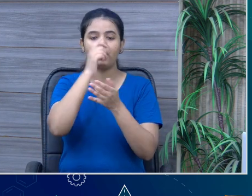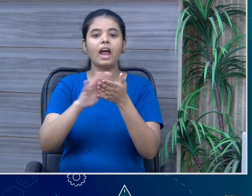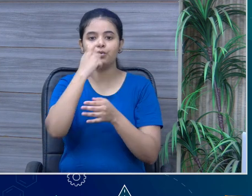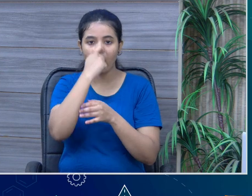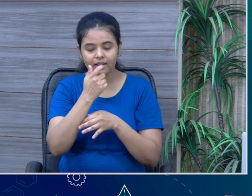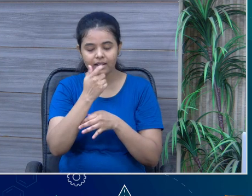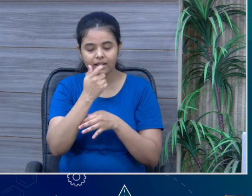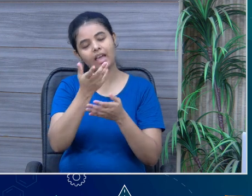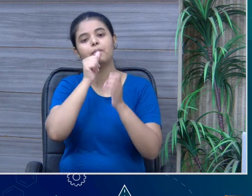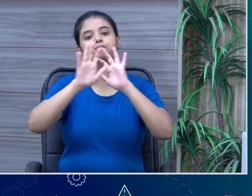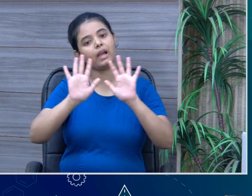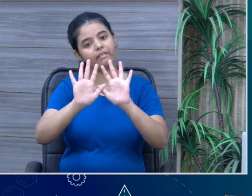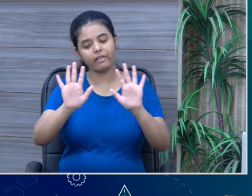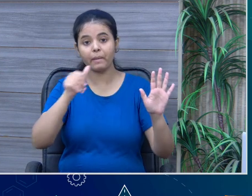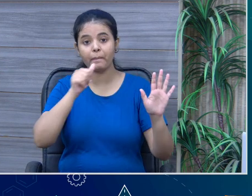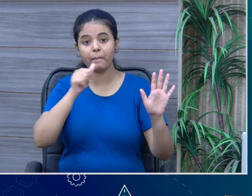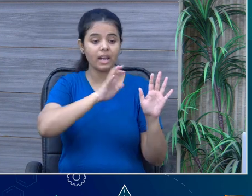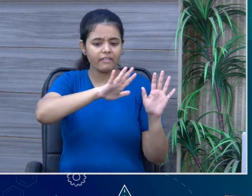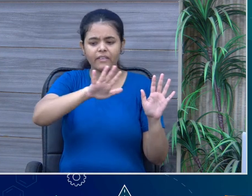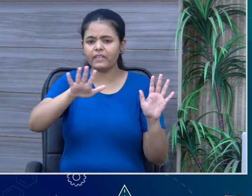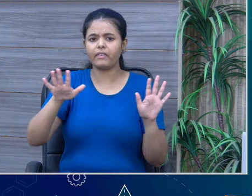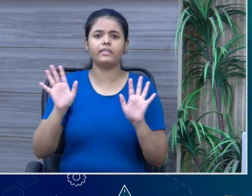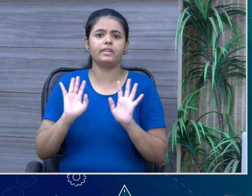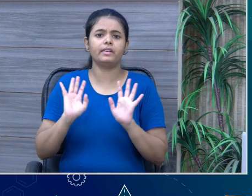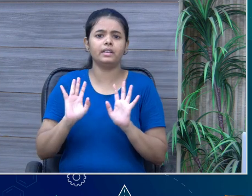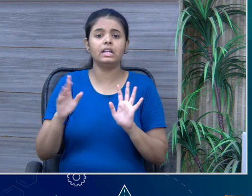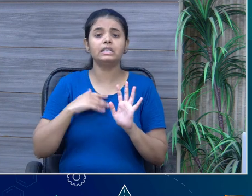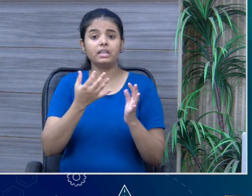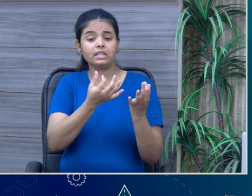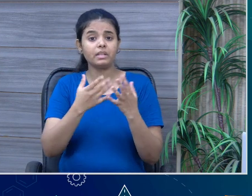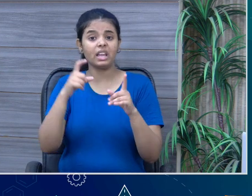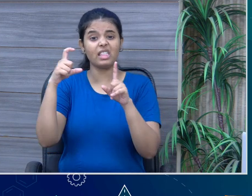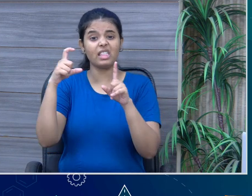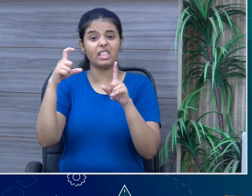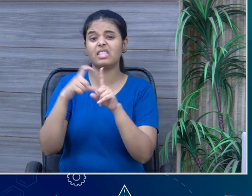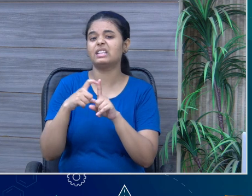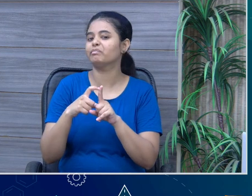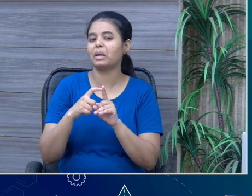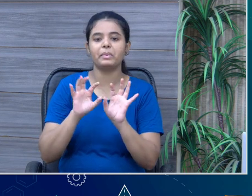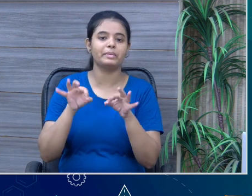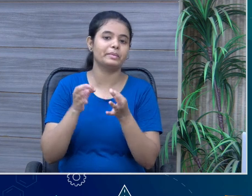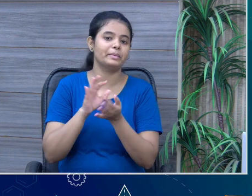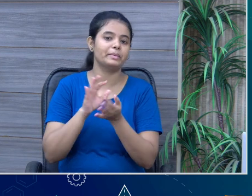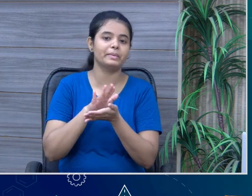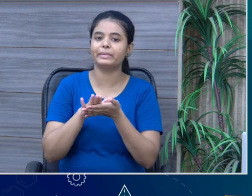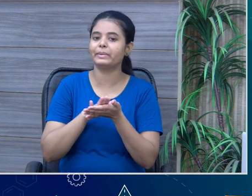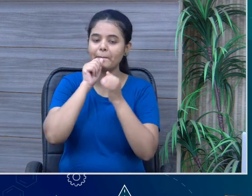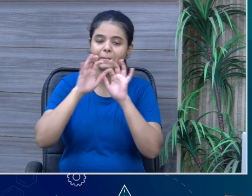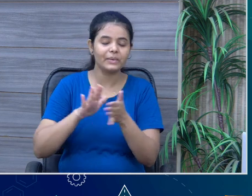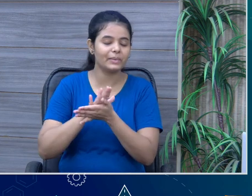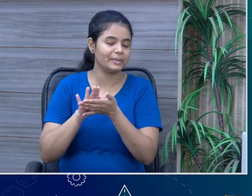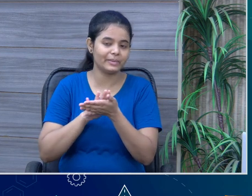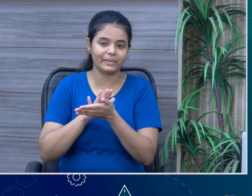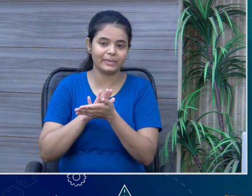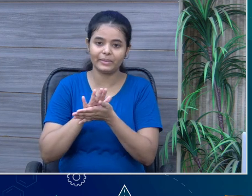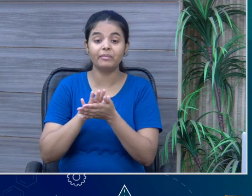the big Ganges is there. So, it's not only like, especially in Delhi, we don't have it nearby. But yes, definitely there.